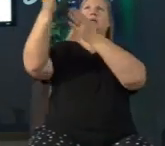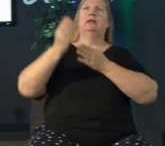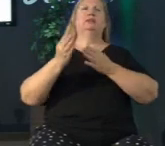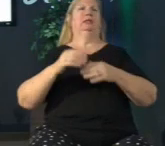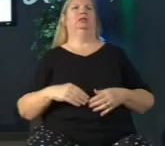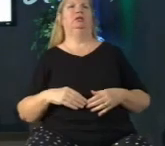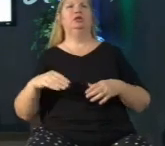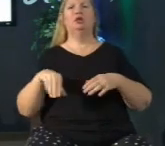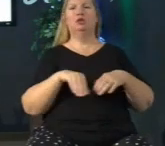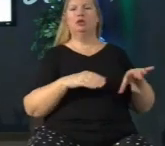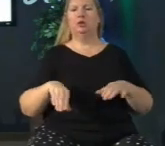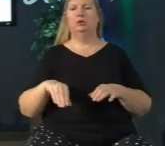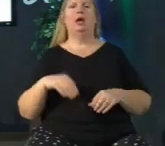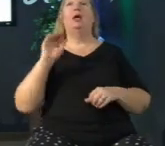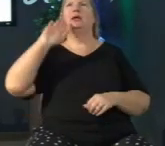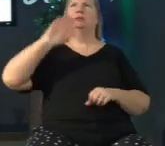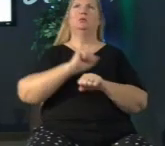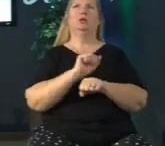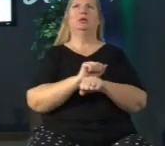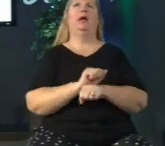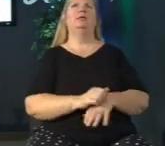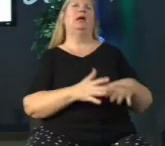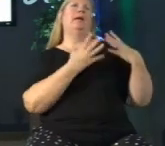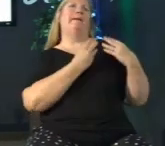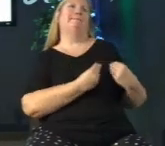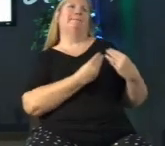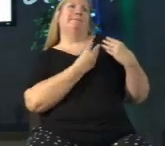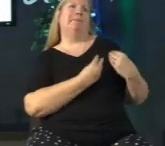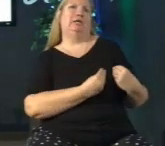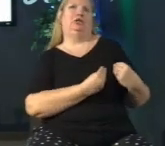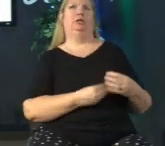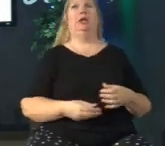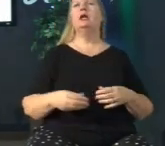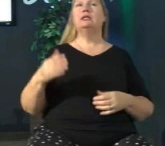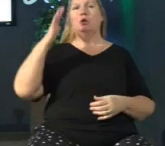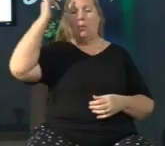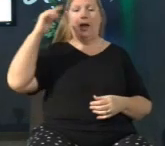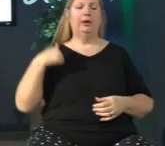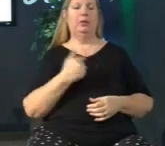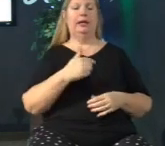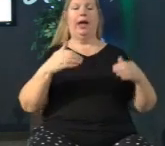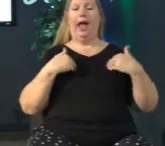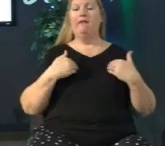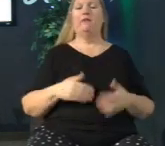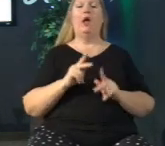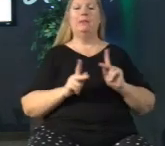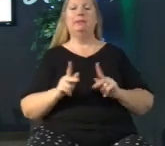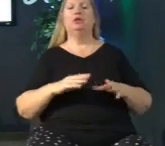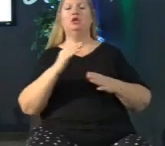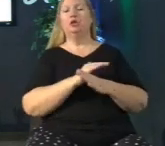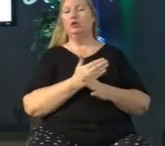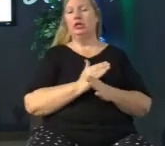do and then lastly passion that's why we've been having people share their stories because every